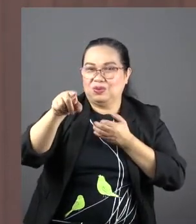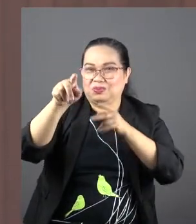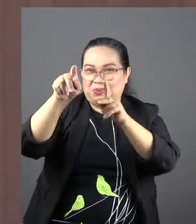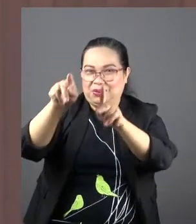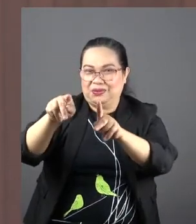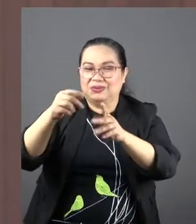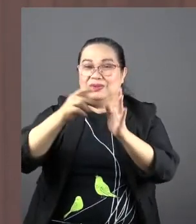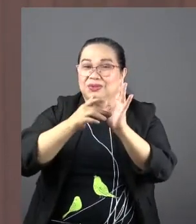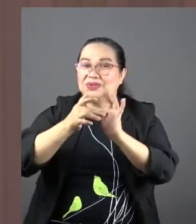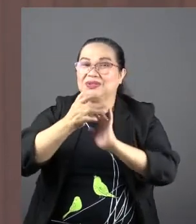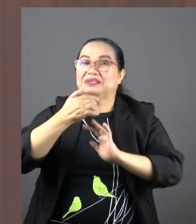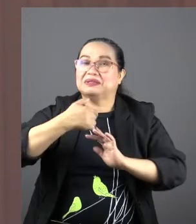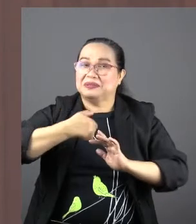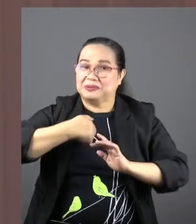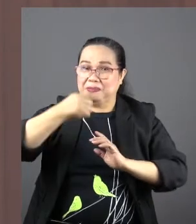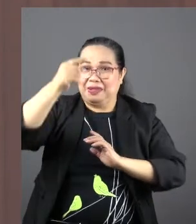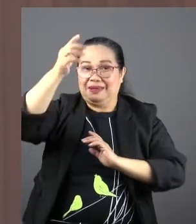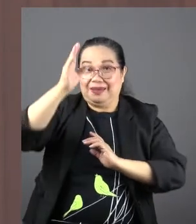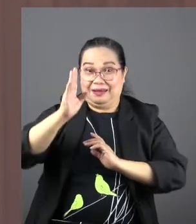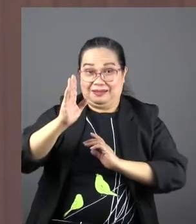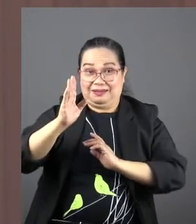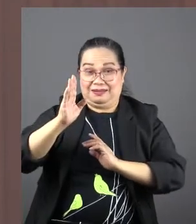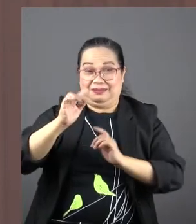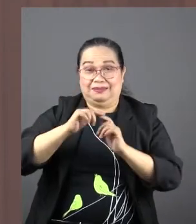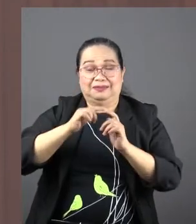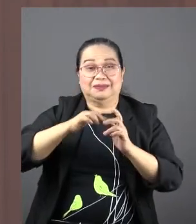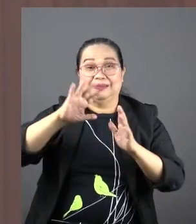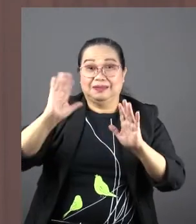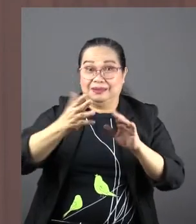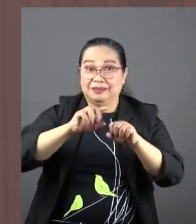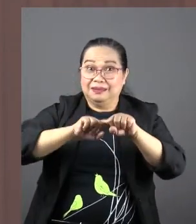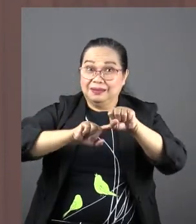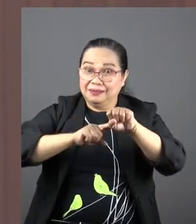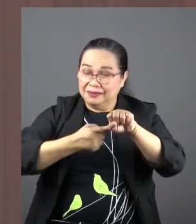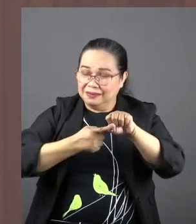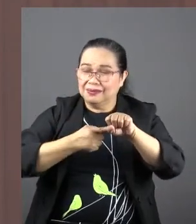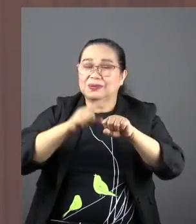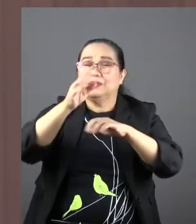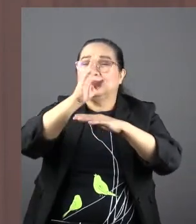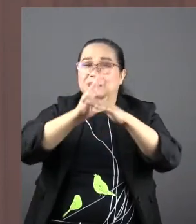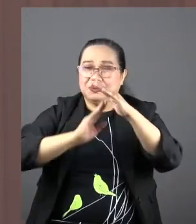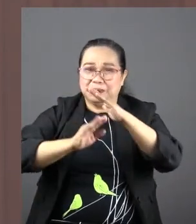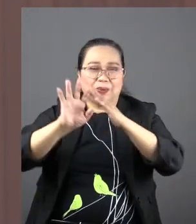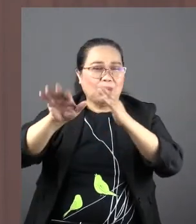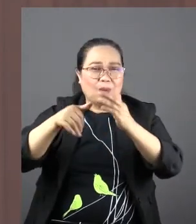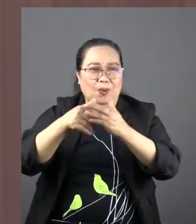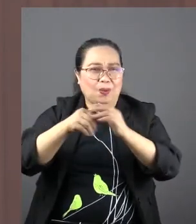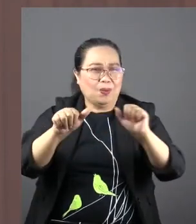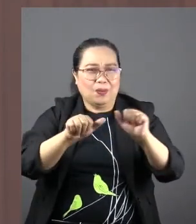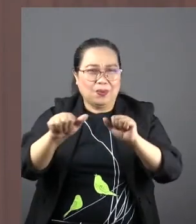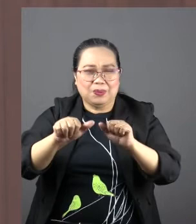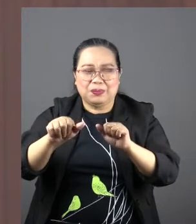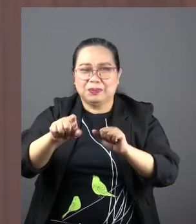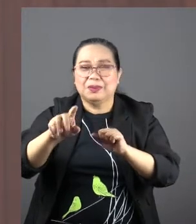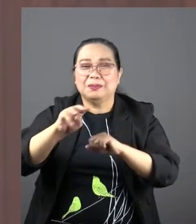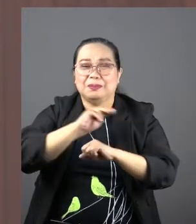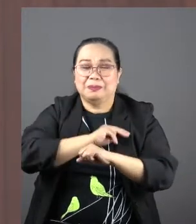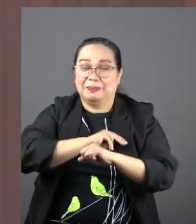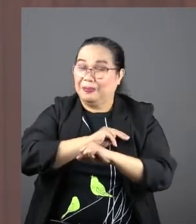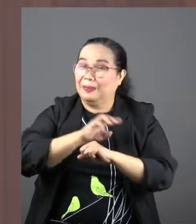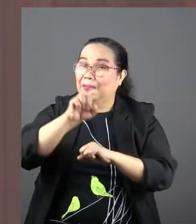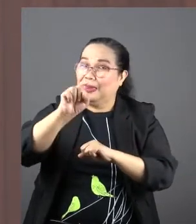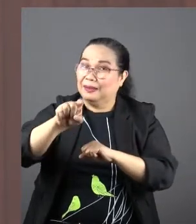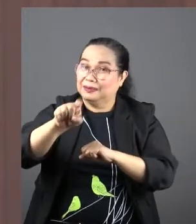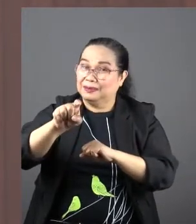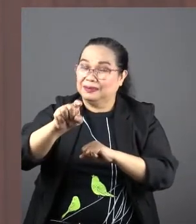Jesus was teaching her that he had started his mission so that he subordinated all activities to his mission. She had to